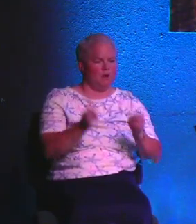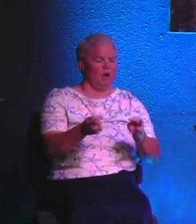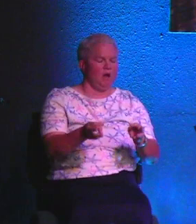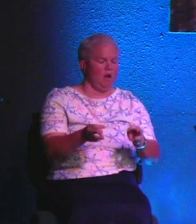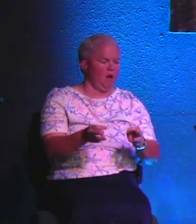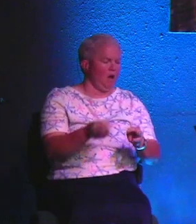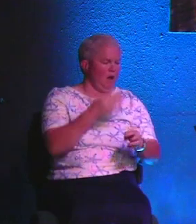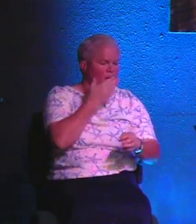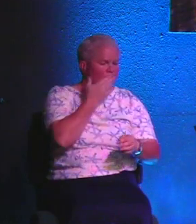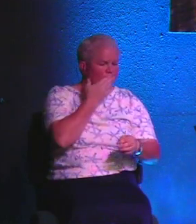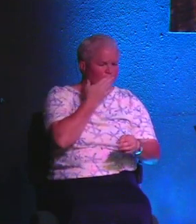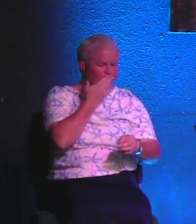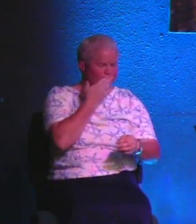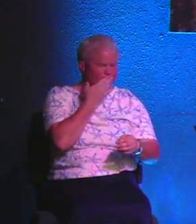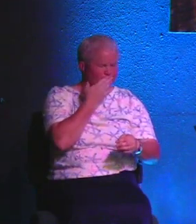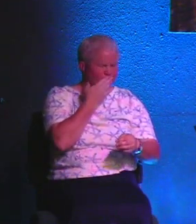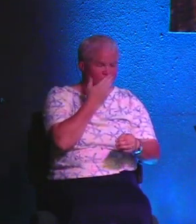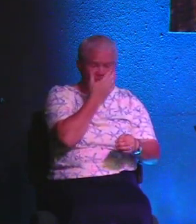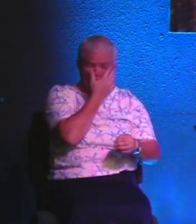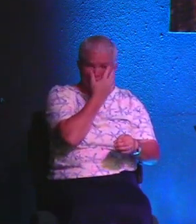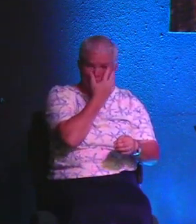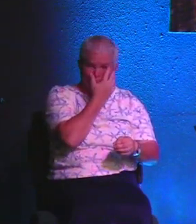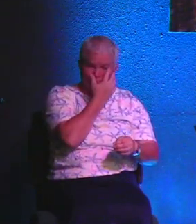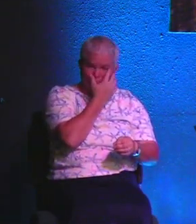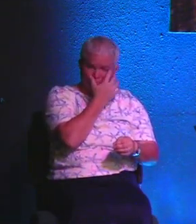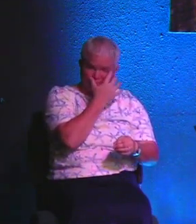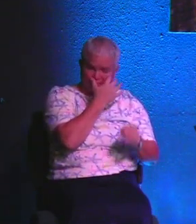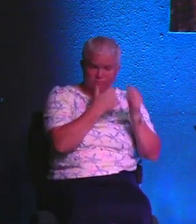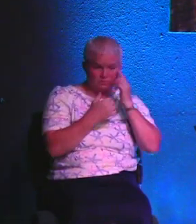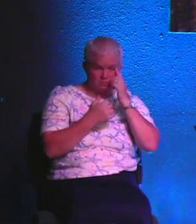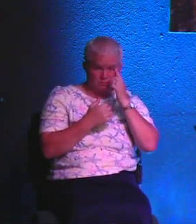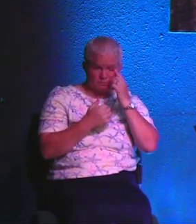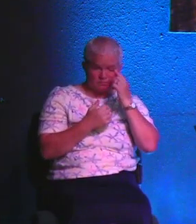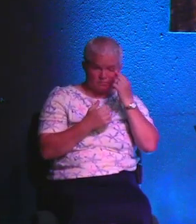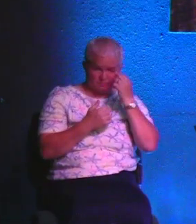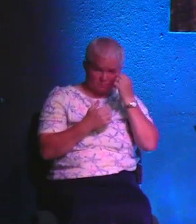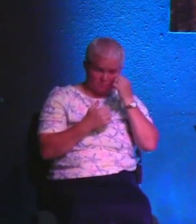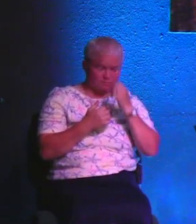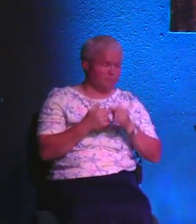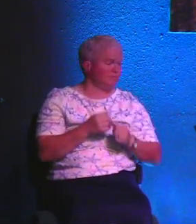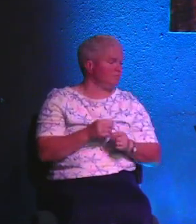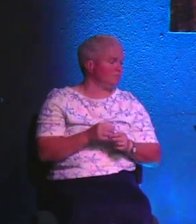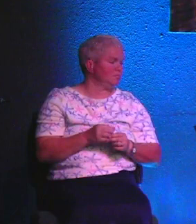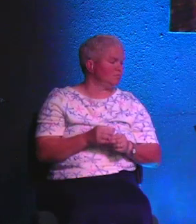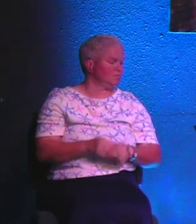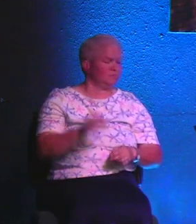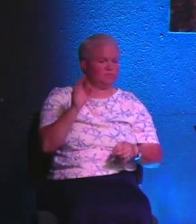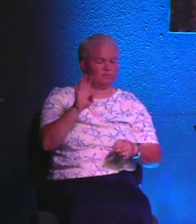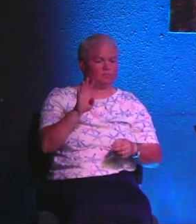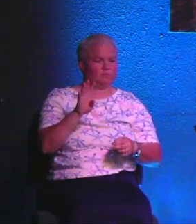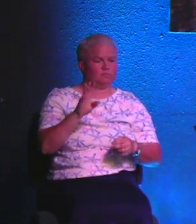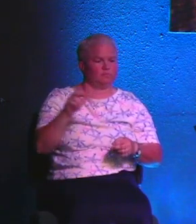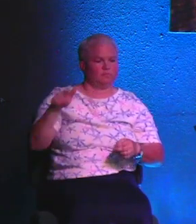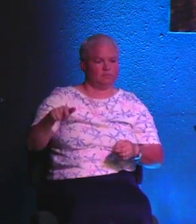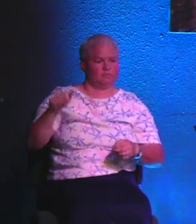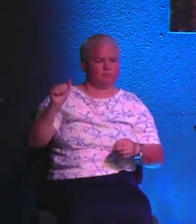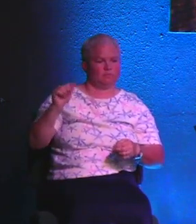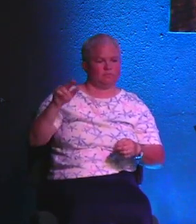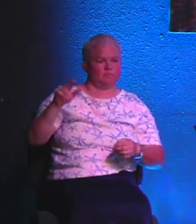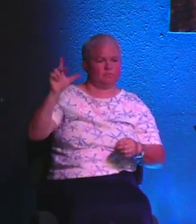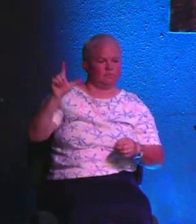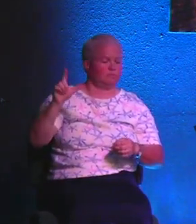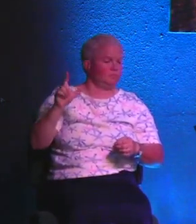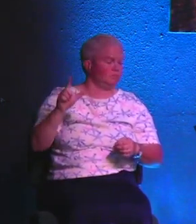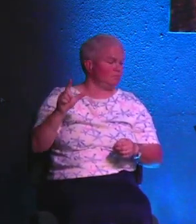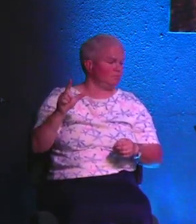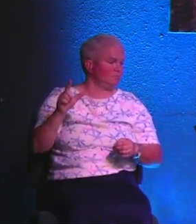way? Can we do that? You guys, I hope you're awake today. So let's dig into these four statements that Paul is making to